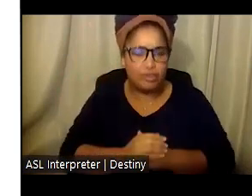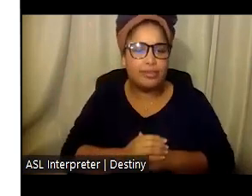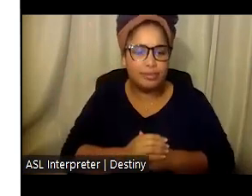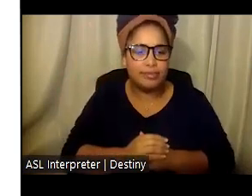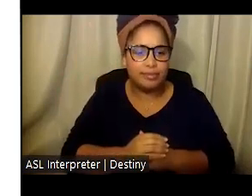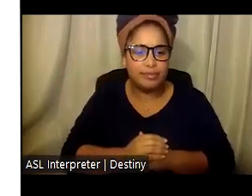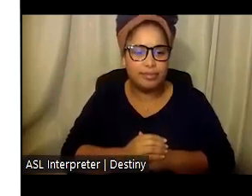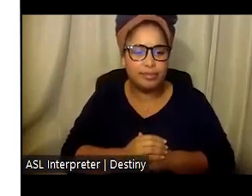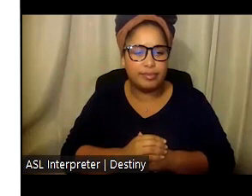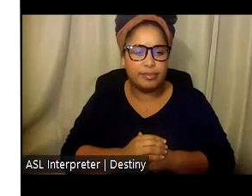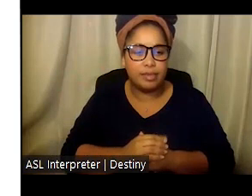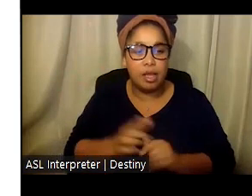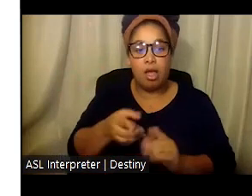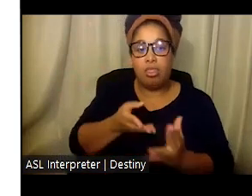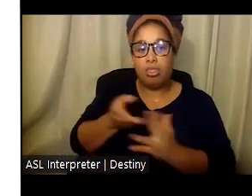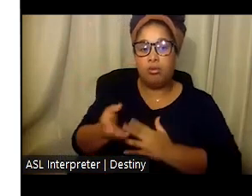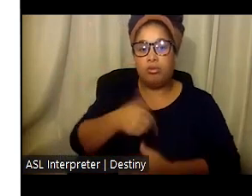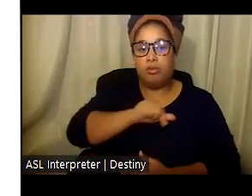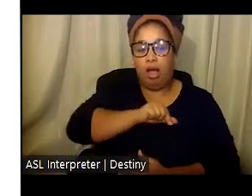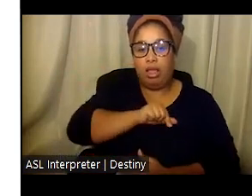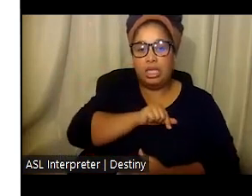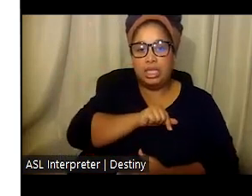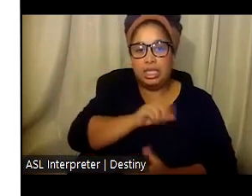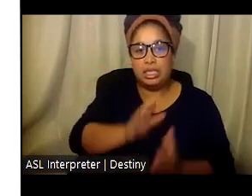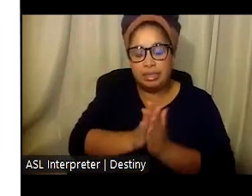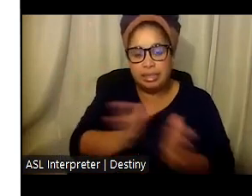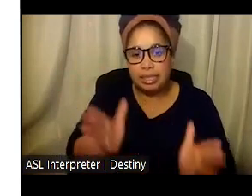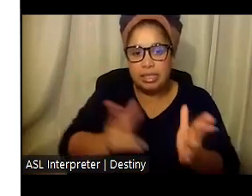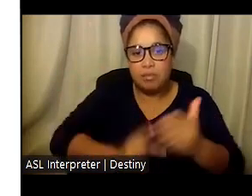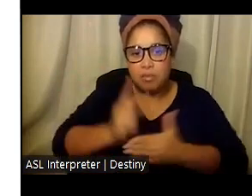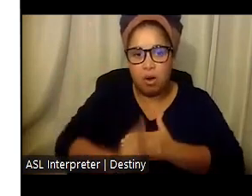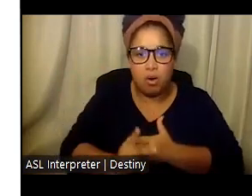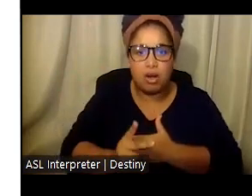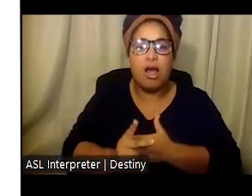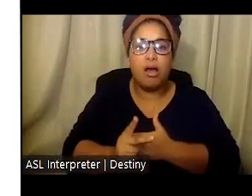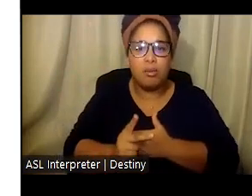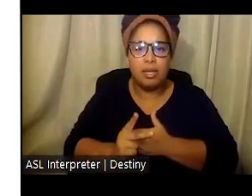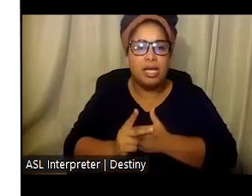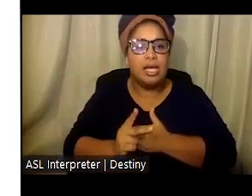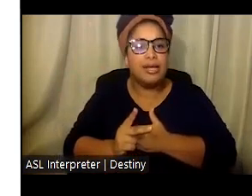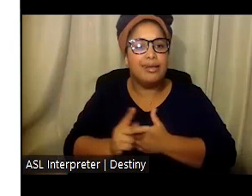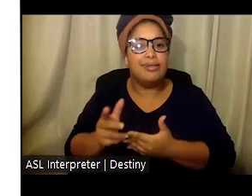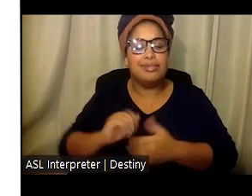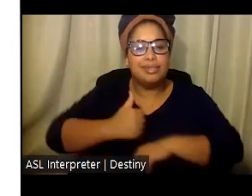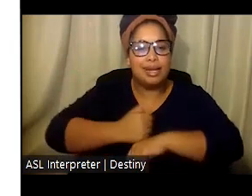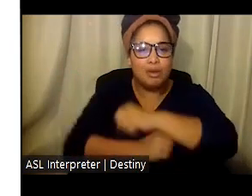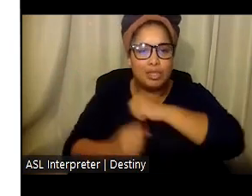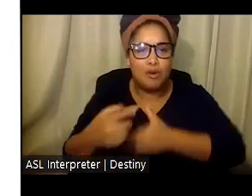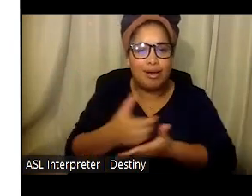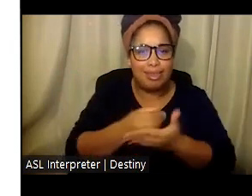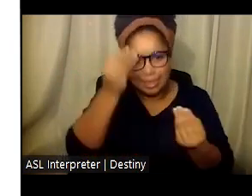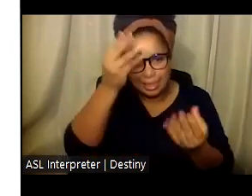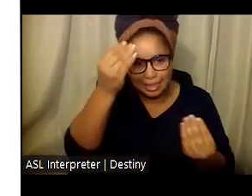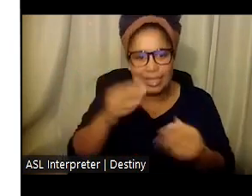Through the quality incentives program, DDS is laying the foundation for collecting data needed to address workforce shortages,